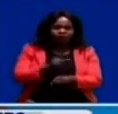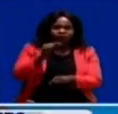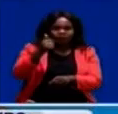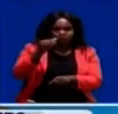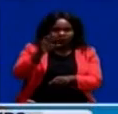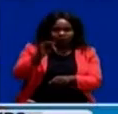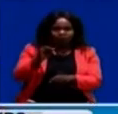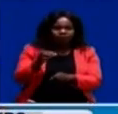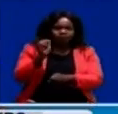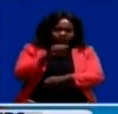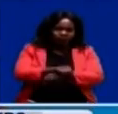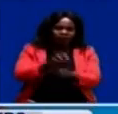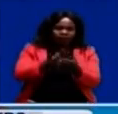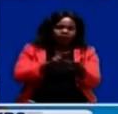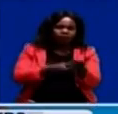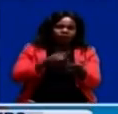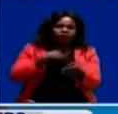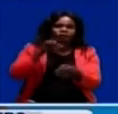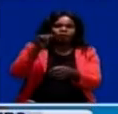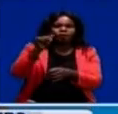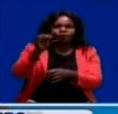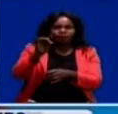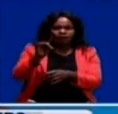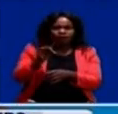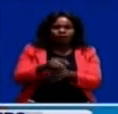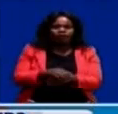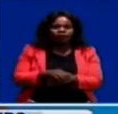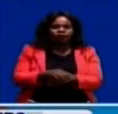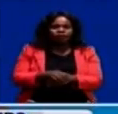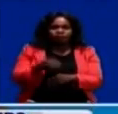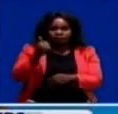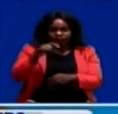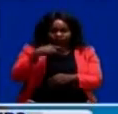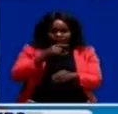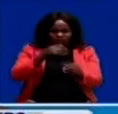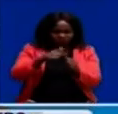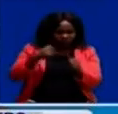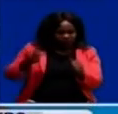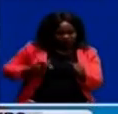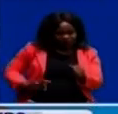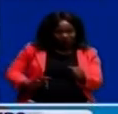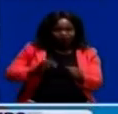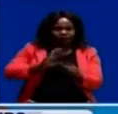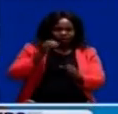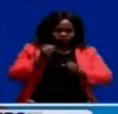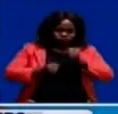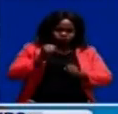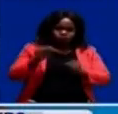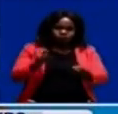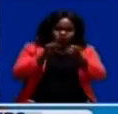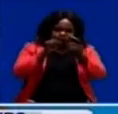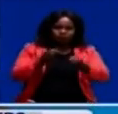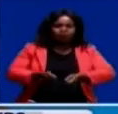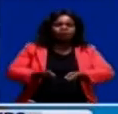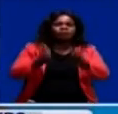they set in 2018. ZNS Commandant, Lieutenant General Nathan Molenga, says it is always beneficial for athletes to challenge